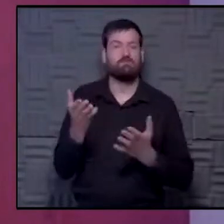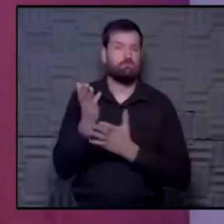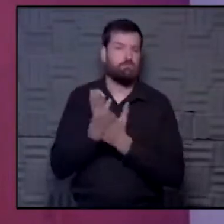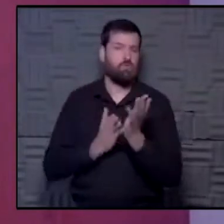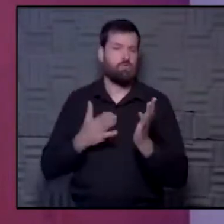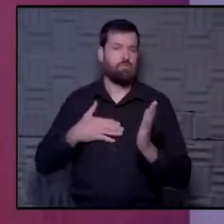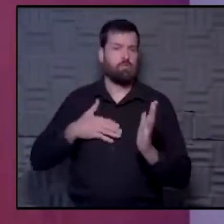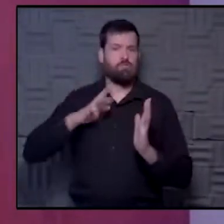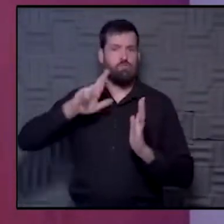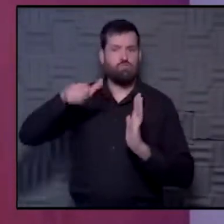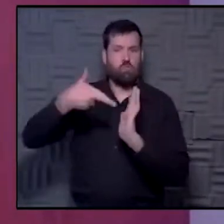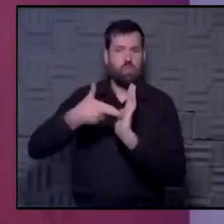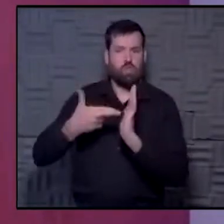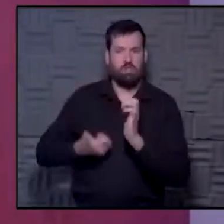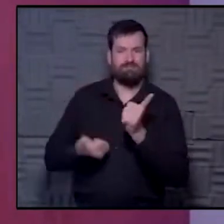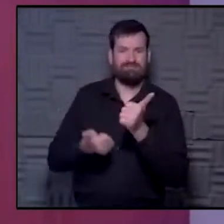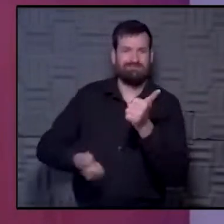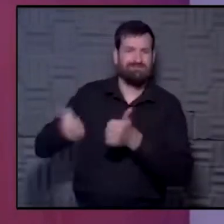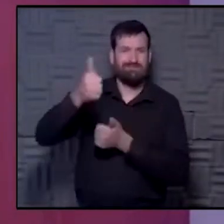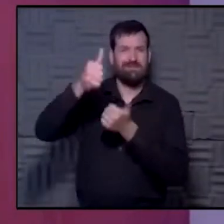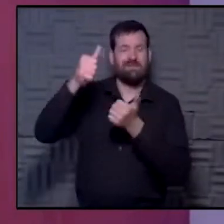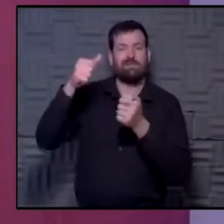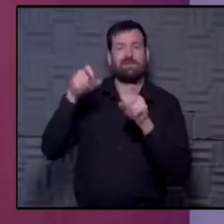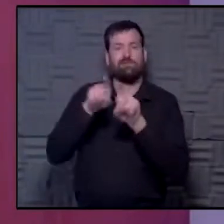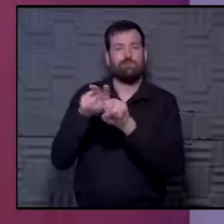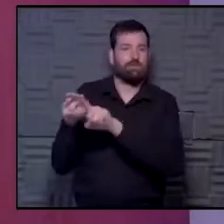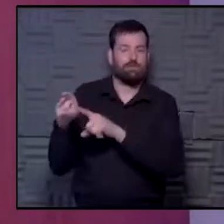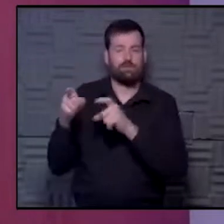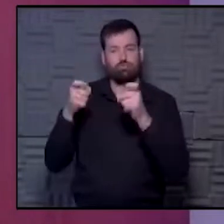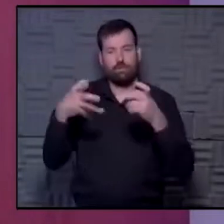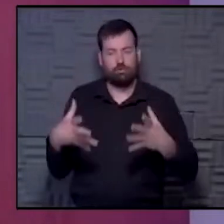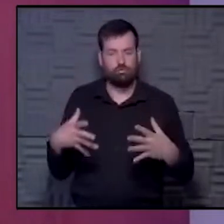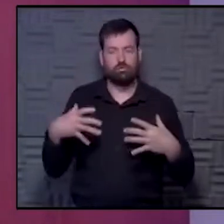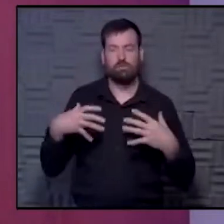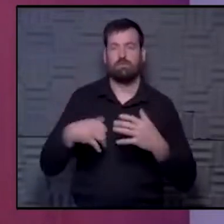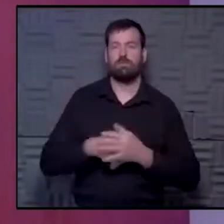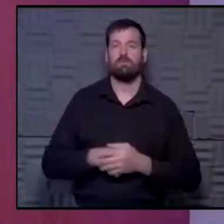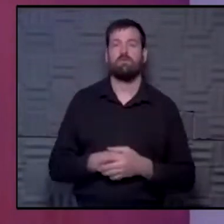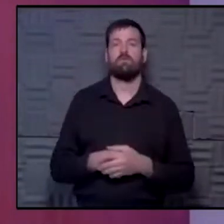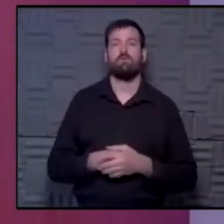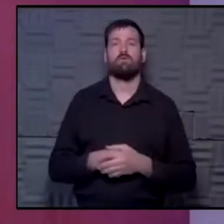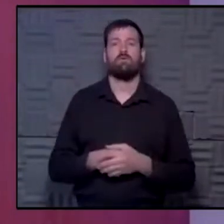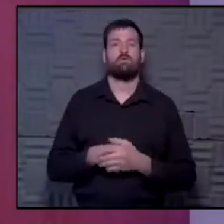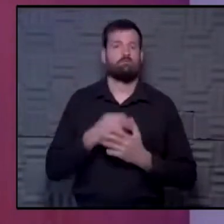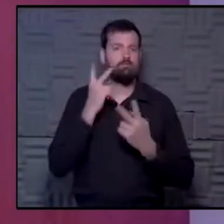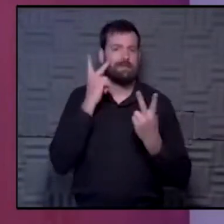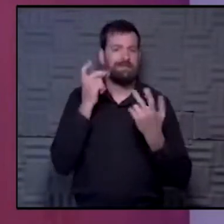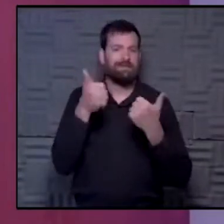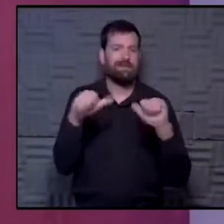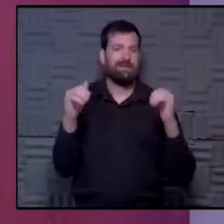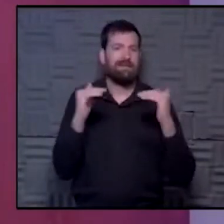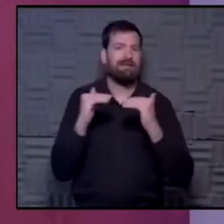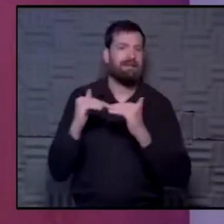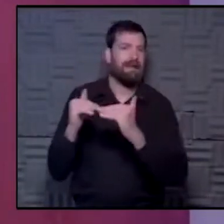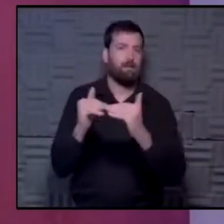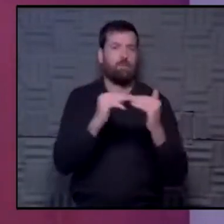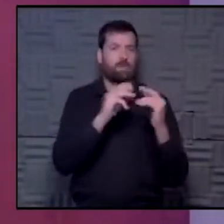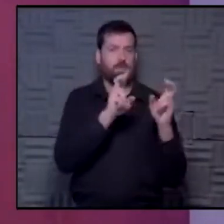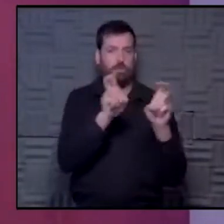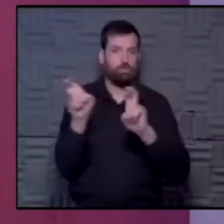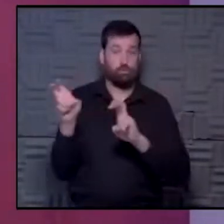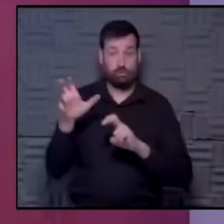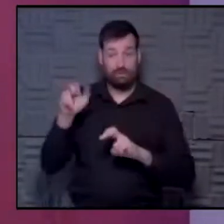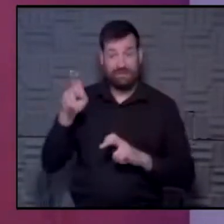my role as the Associate Director of Health Equity at the Cancer Center, is we wanted to see if there's any equity issues. Did COVID make